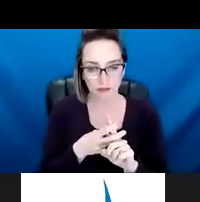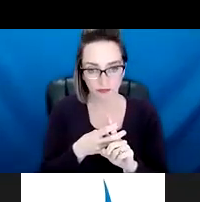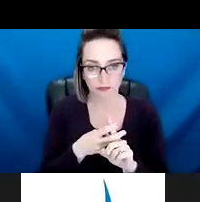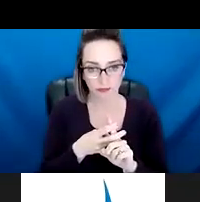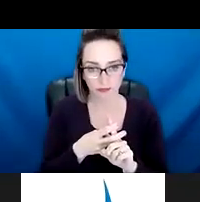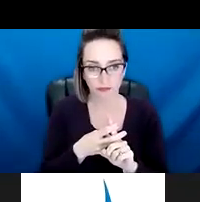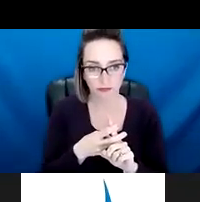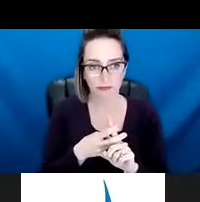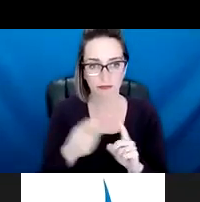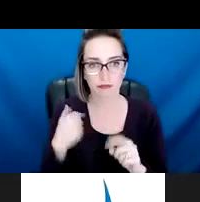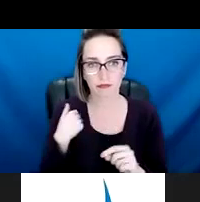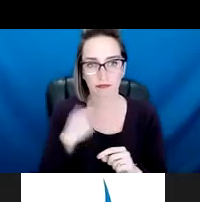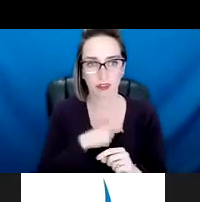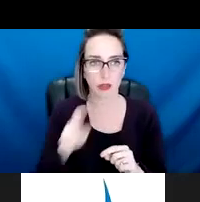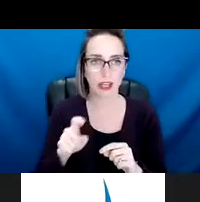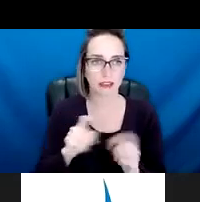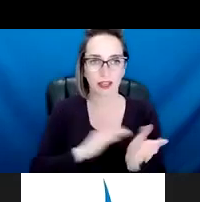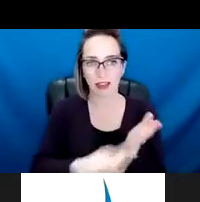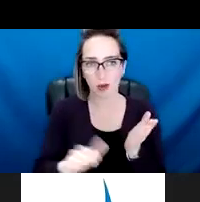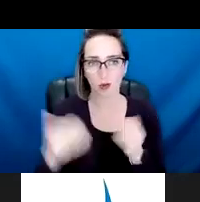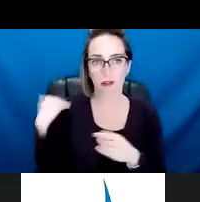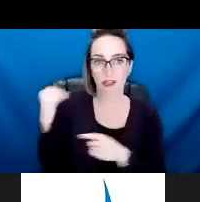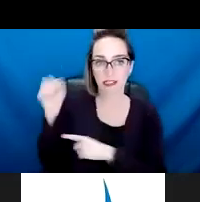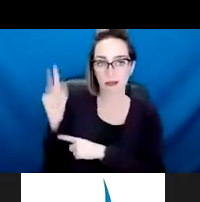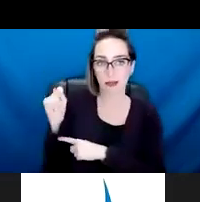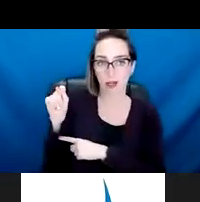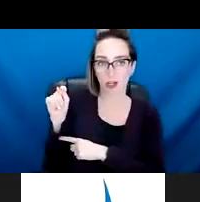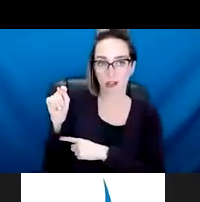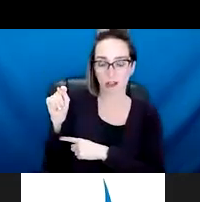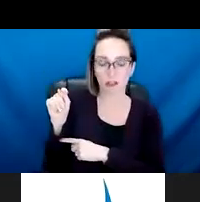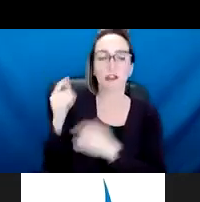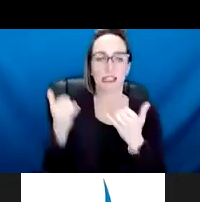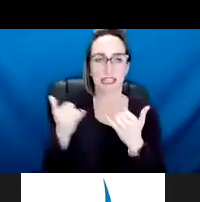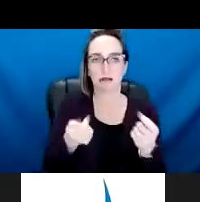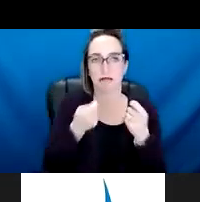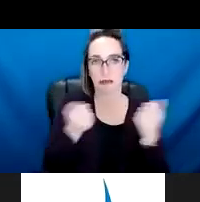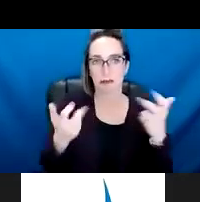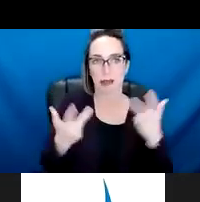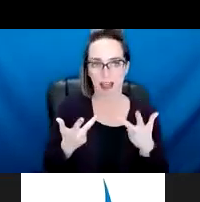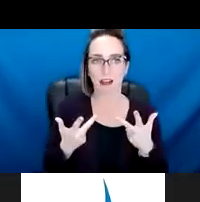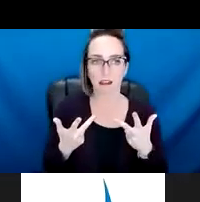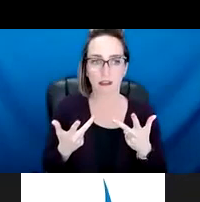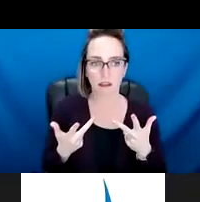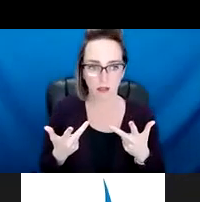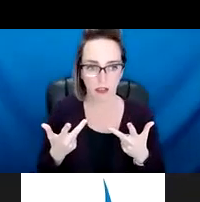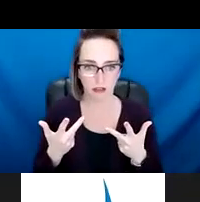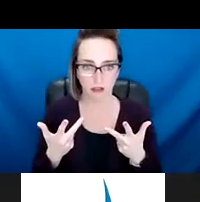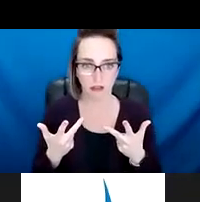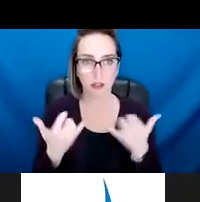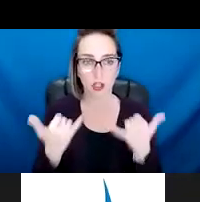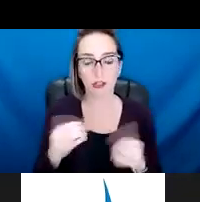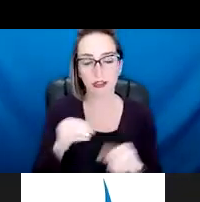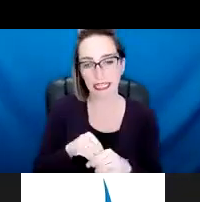let go back in September of last year. We have brought those people back. They are currently in the recruit academy.